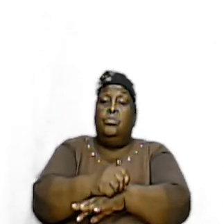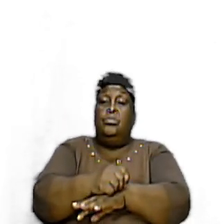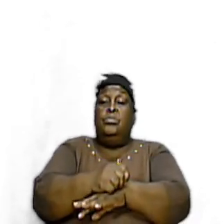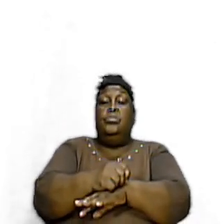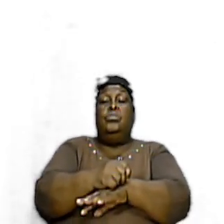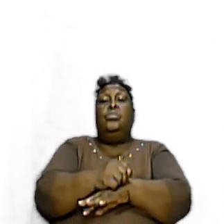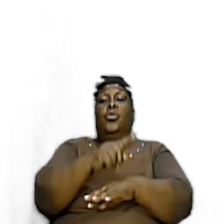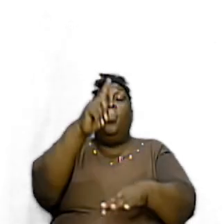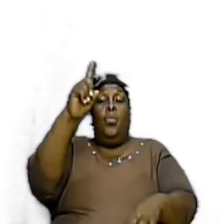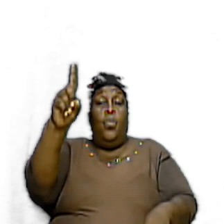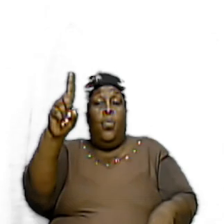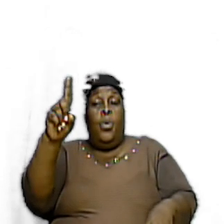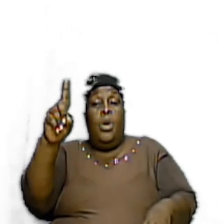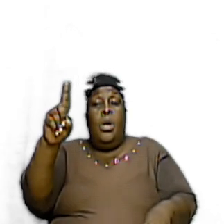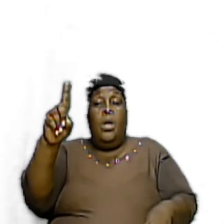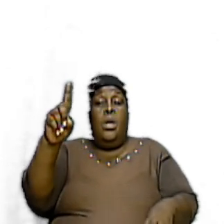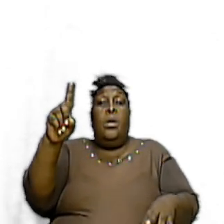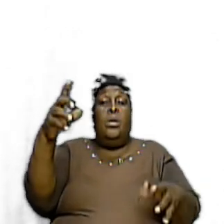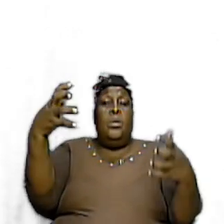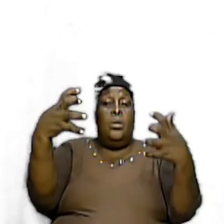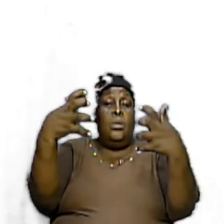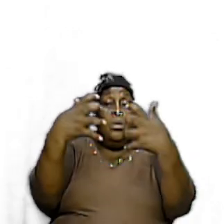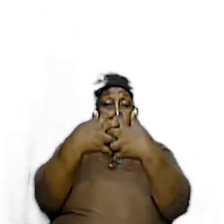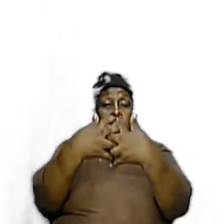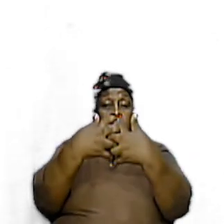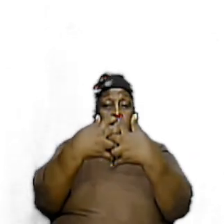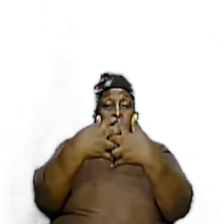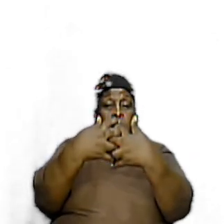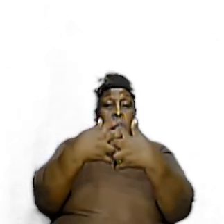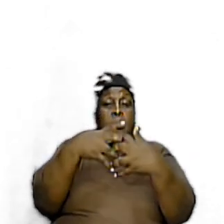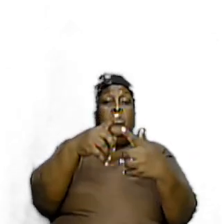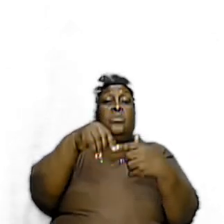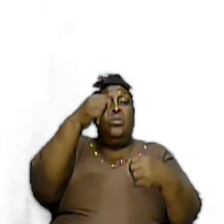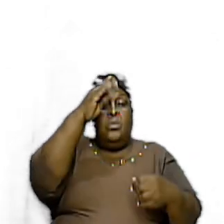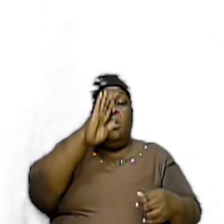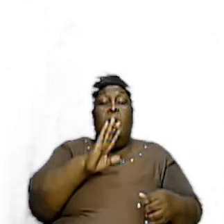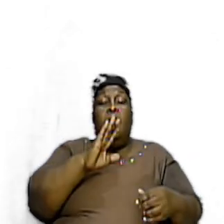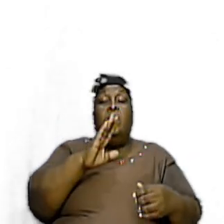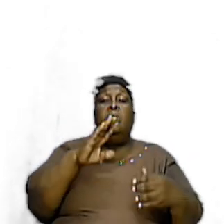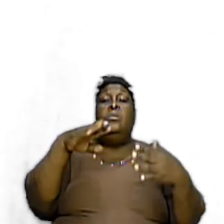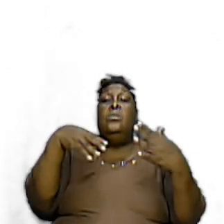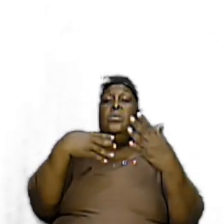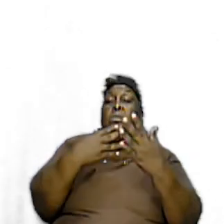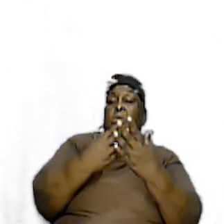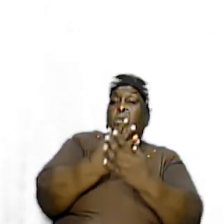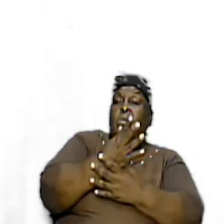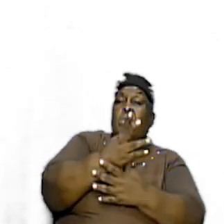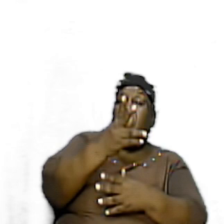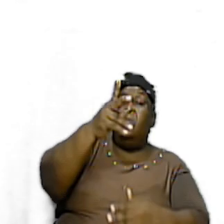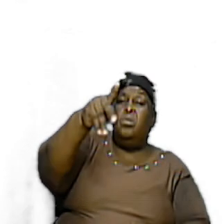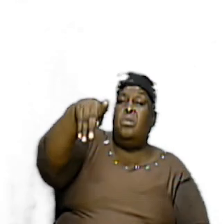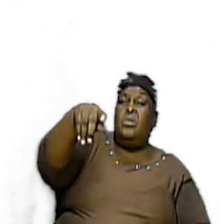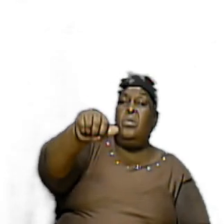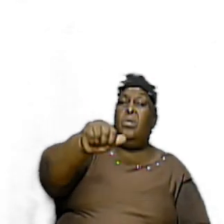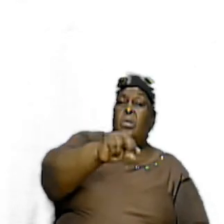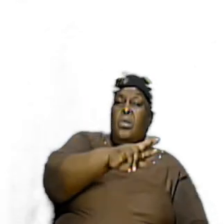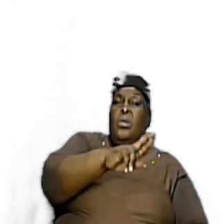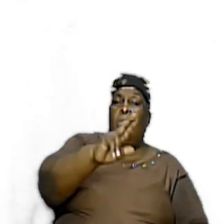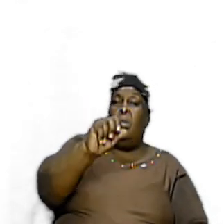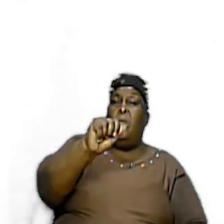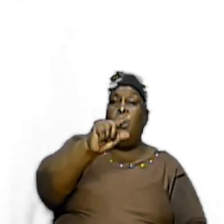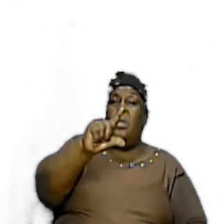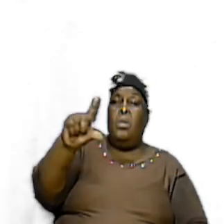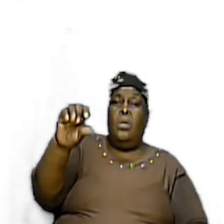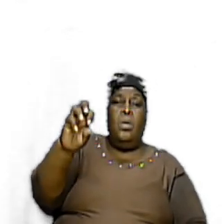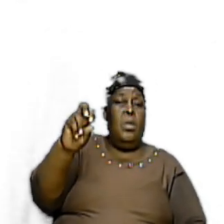And one Common connection To God Through the tabernacle And that is very significant